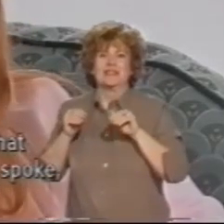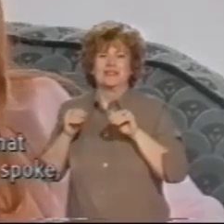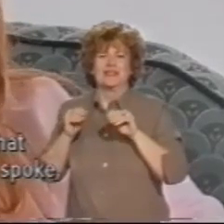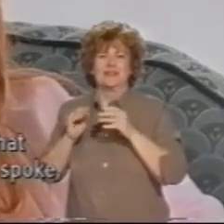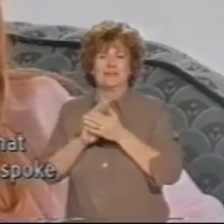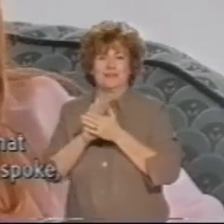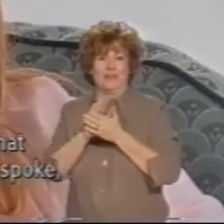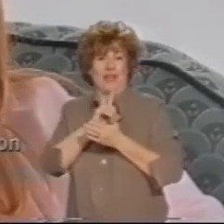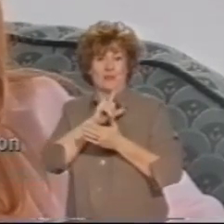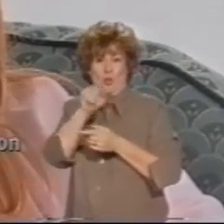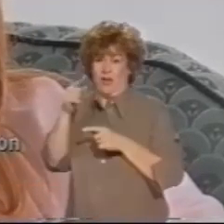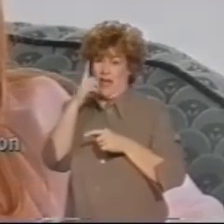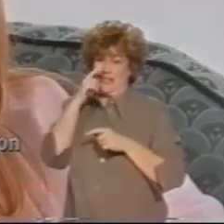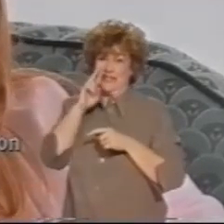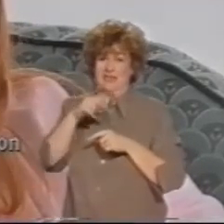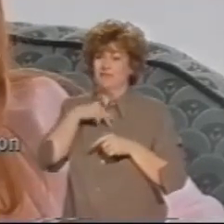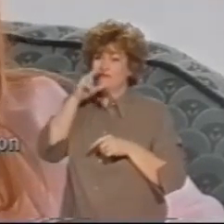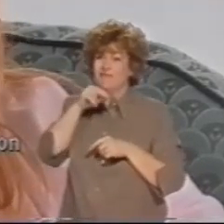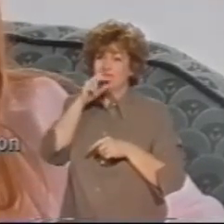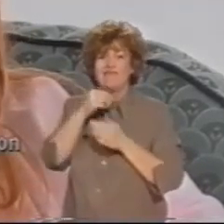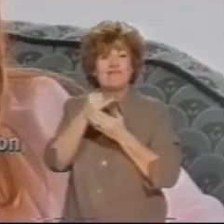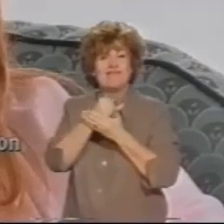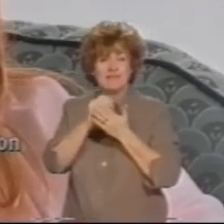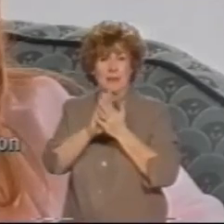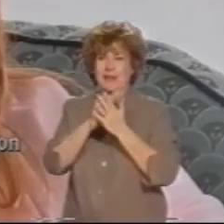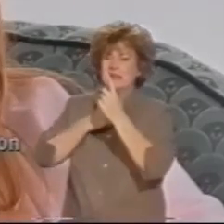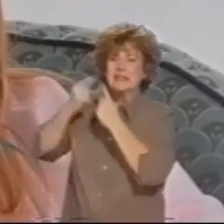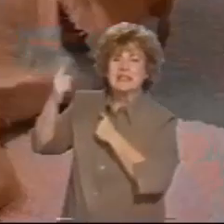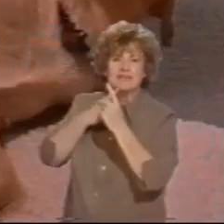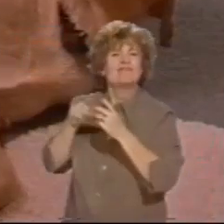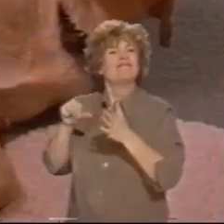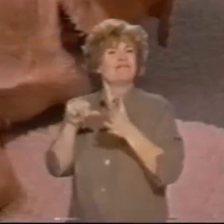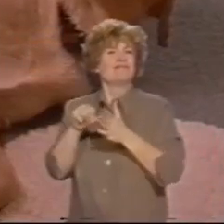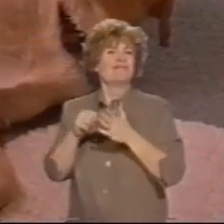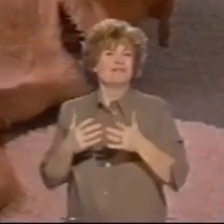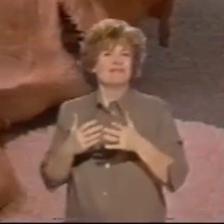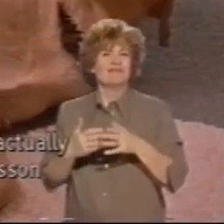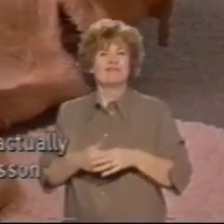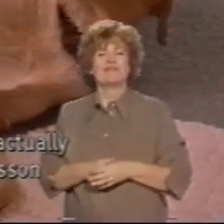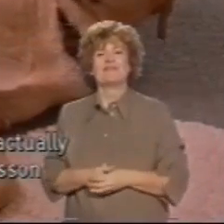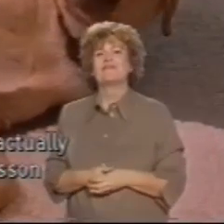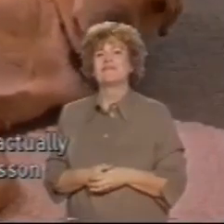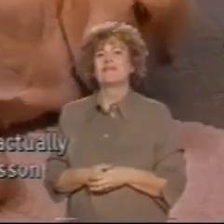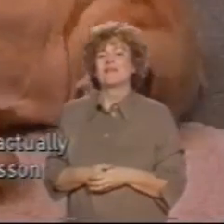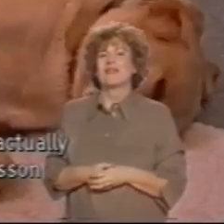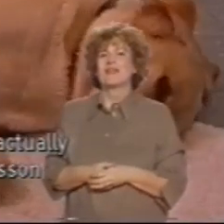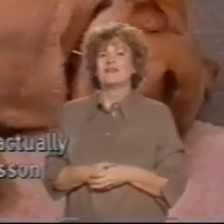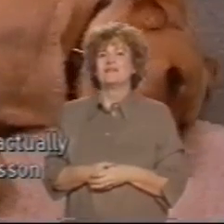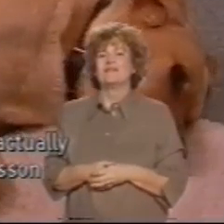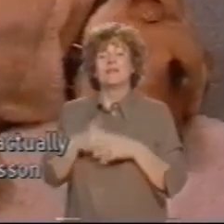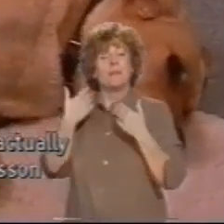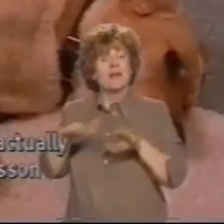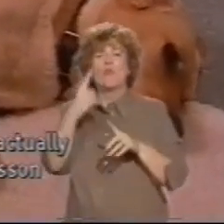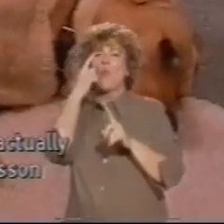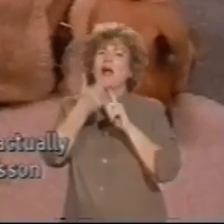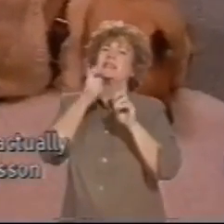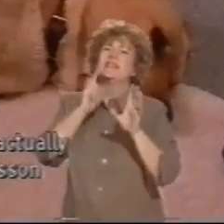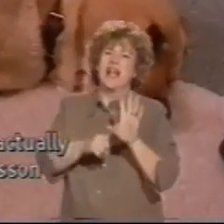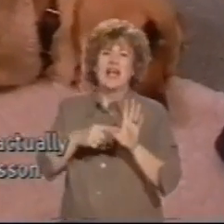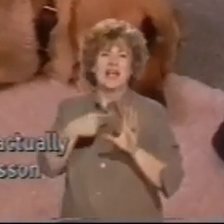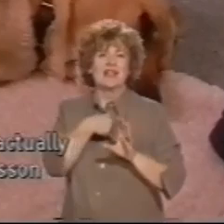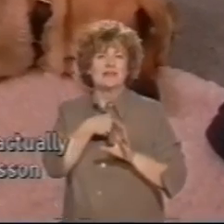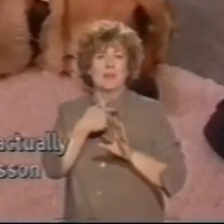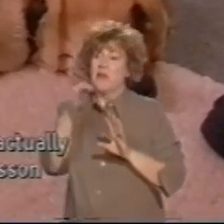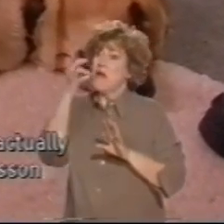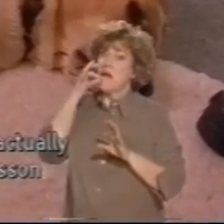that I actually spoke. And so my communication was quite poor. One day in particular, I was actually